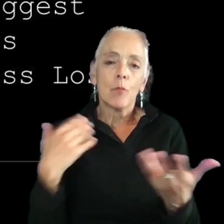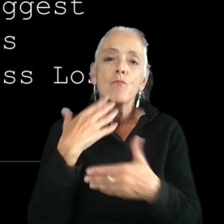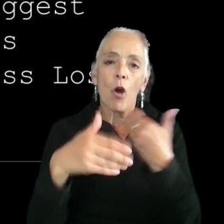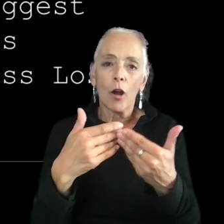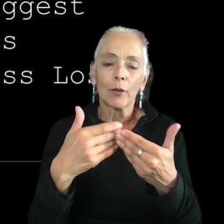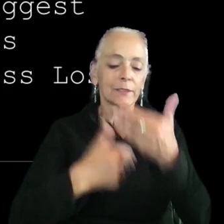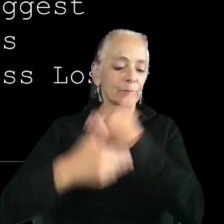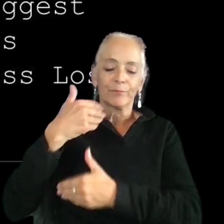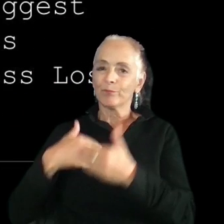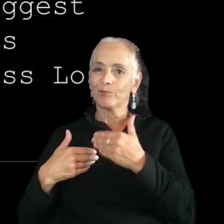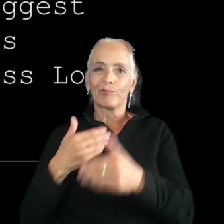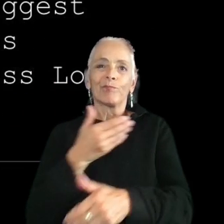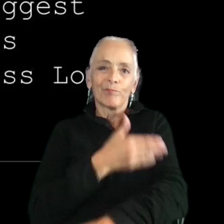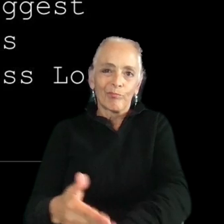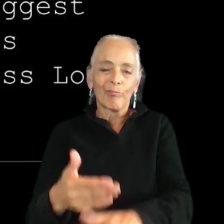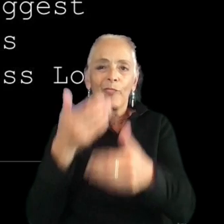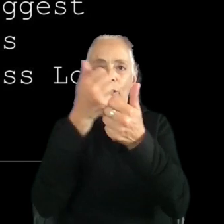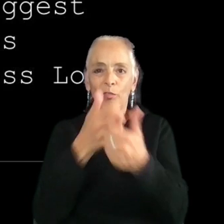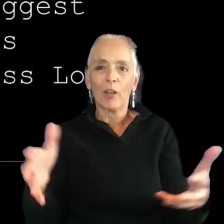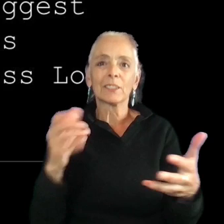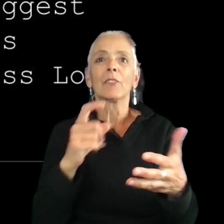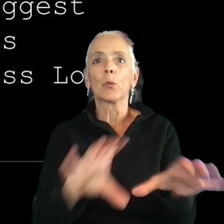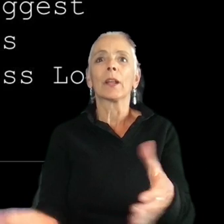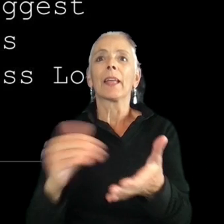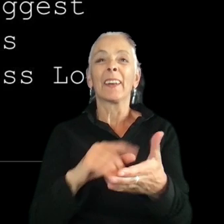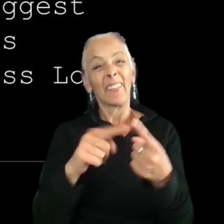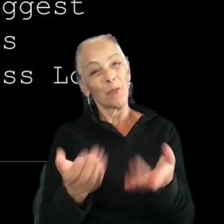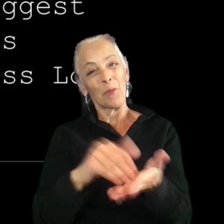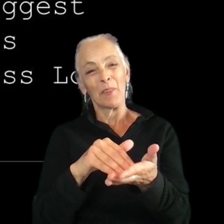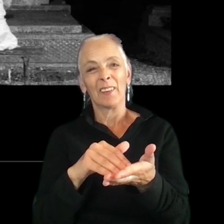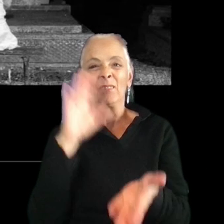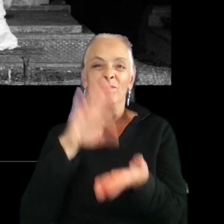And you have to do it again. And when you repeat it, it loses its fun.